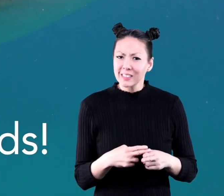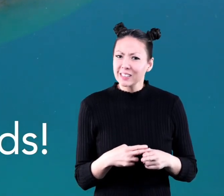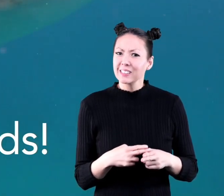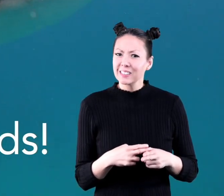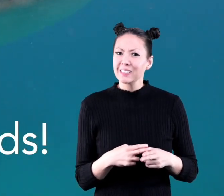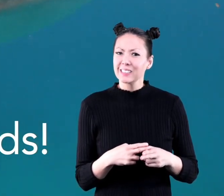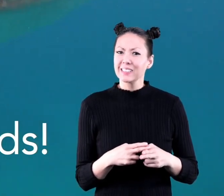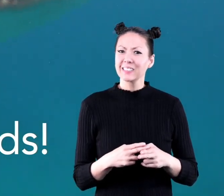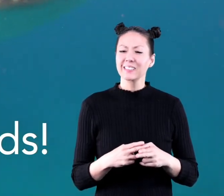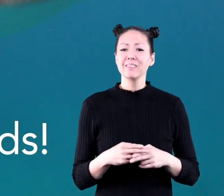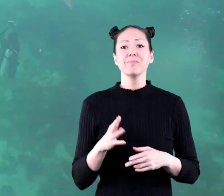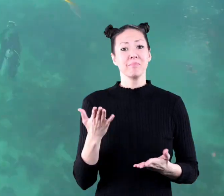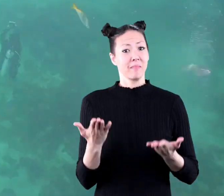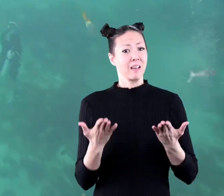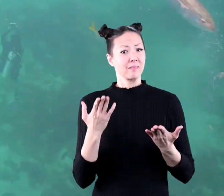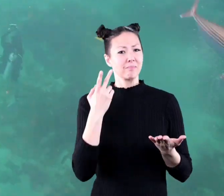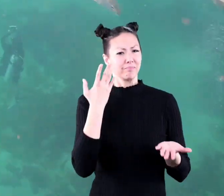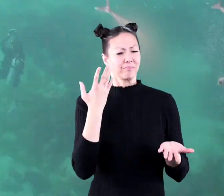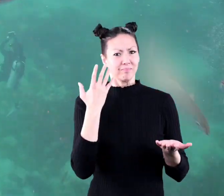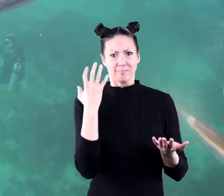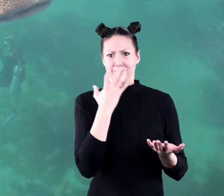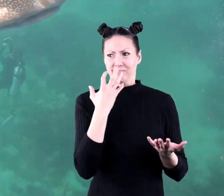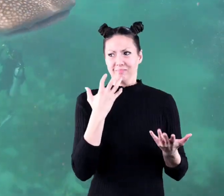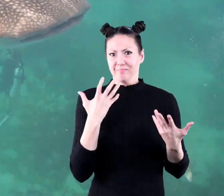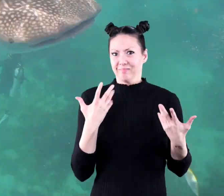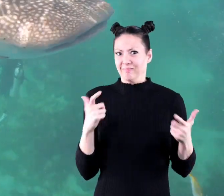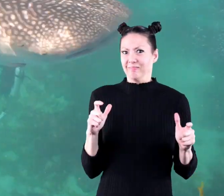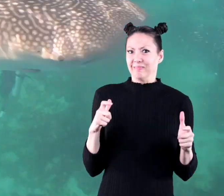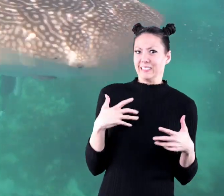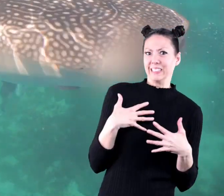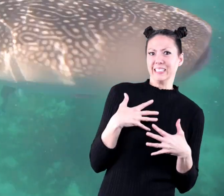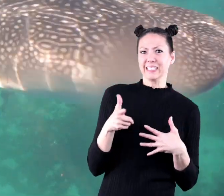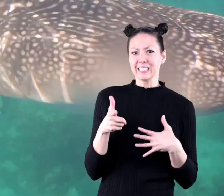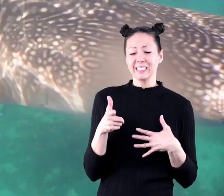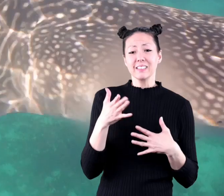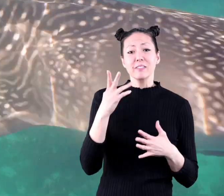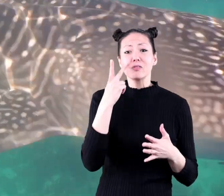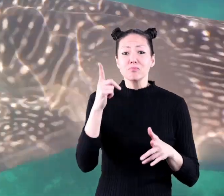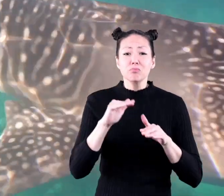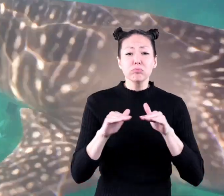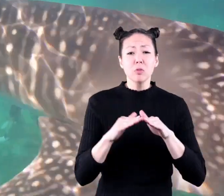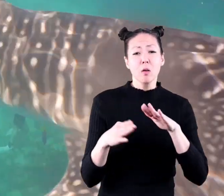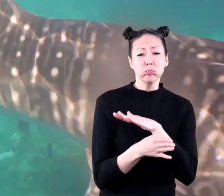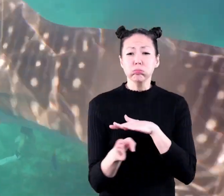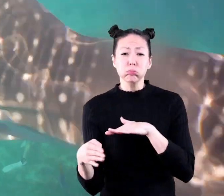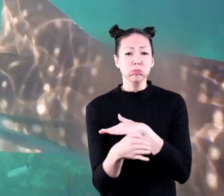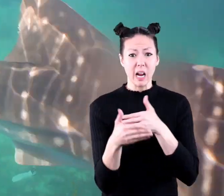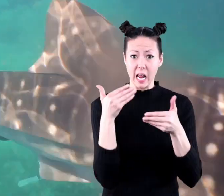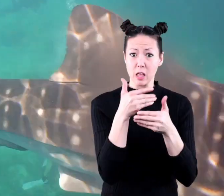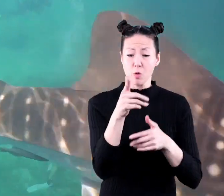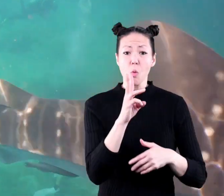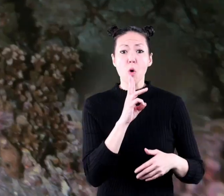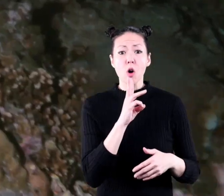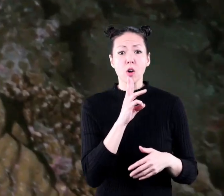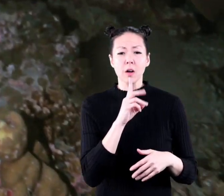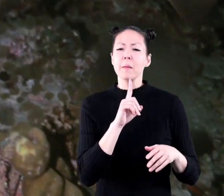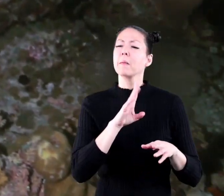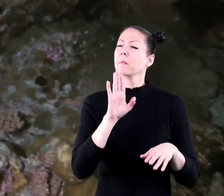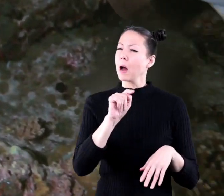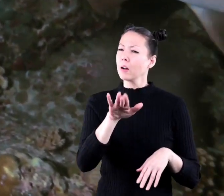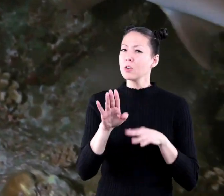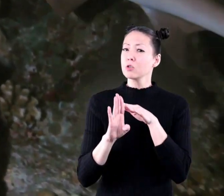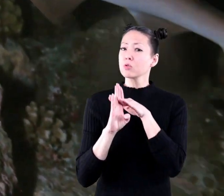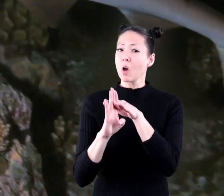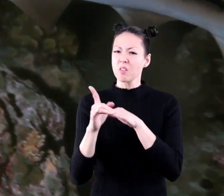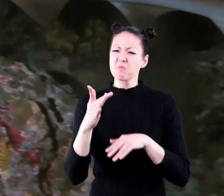thousand pounds that might seem pretty terrifying especially if you saw it swimming near you in the water but